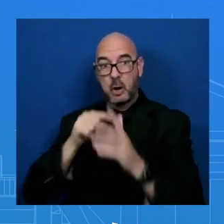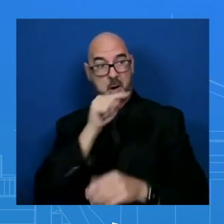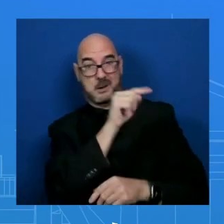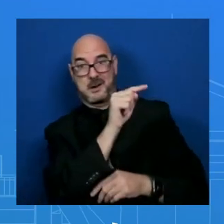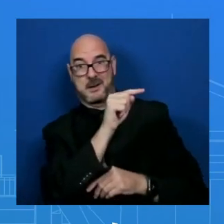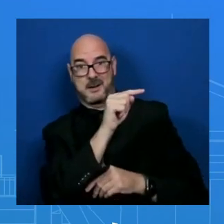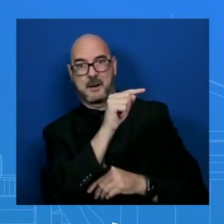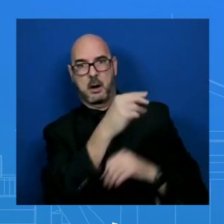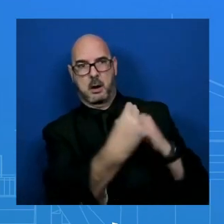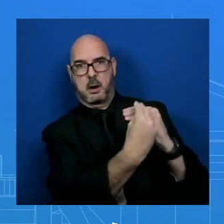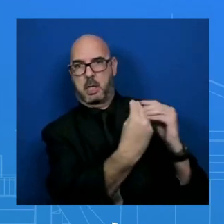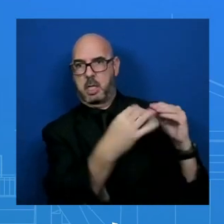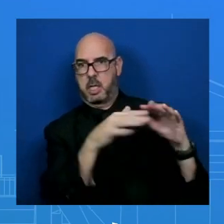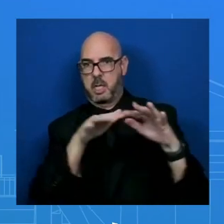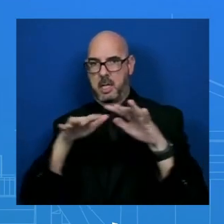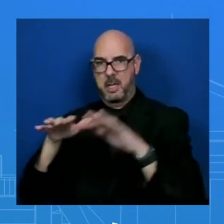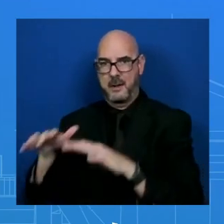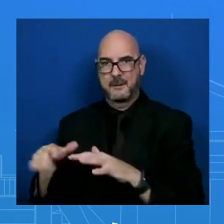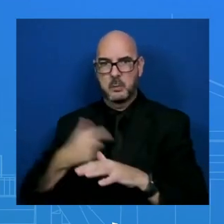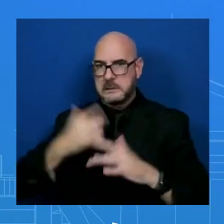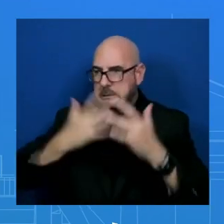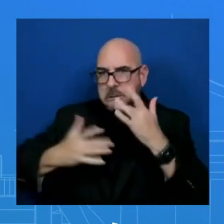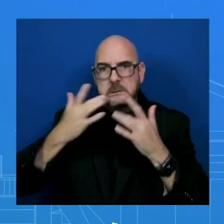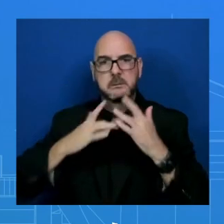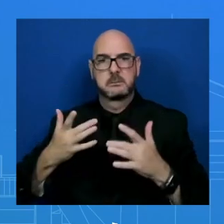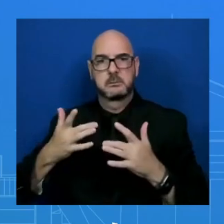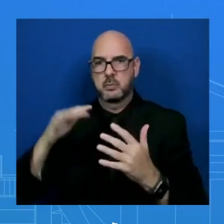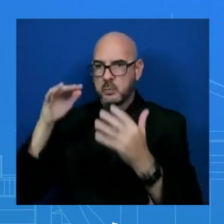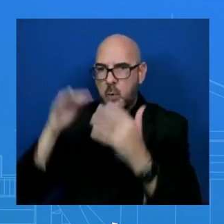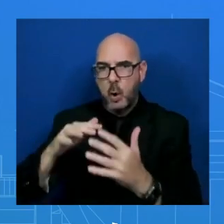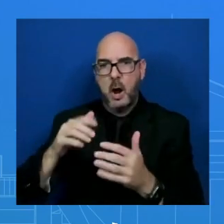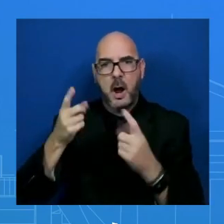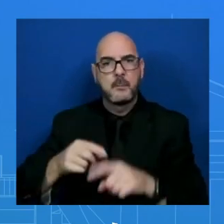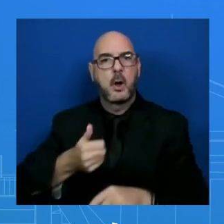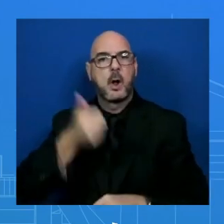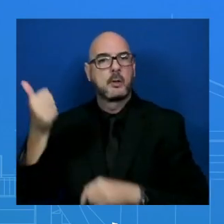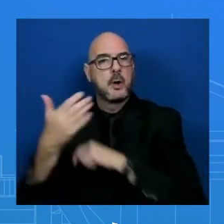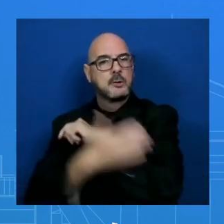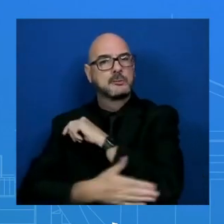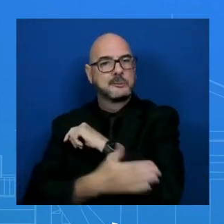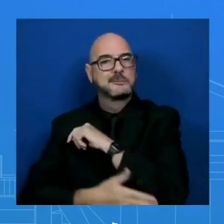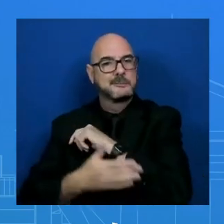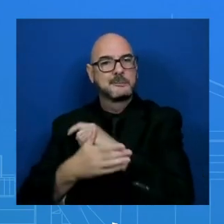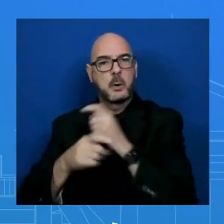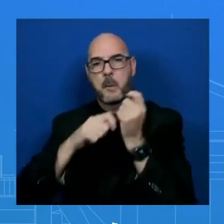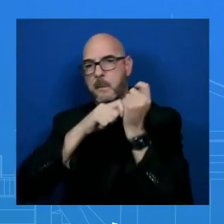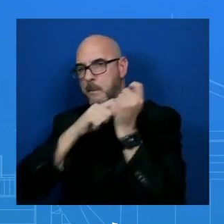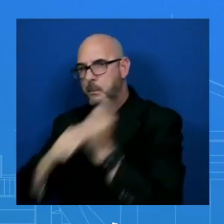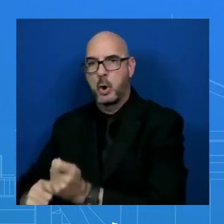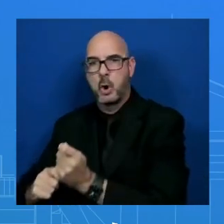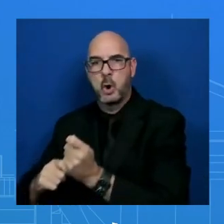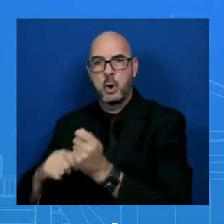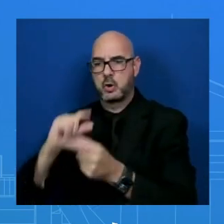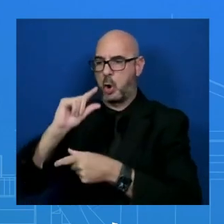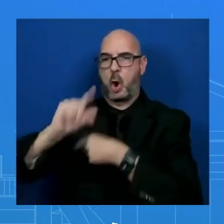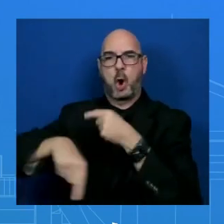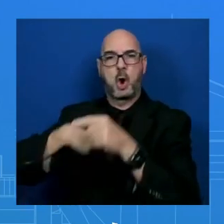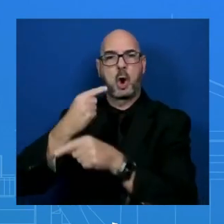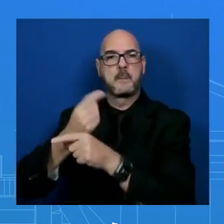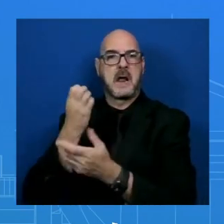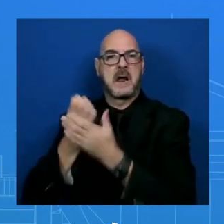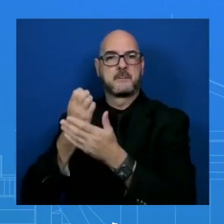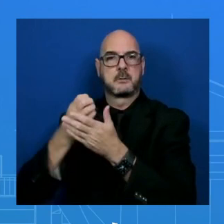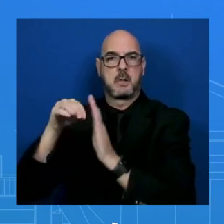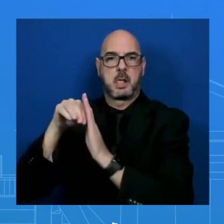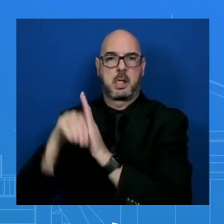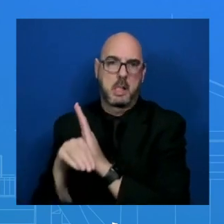or conflict elsewhere, it has a drag on the global economy, and America is part of the global economy. So our perspective